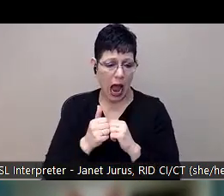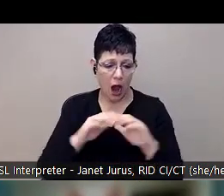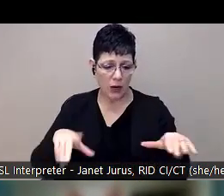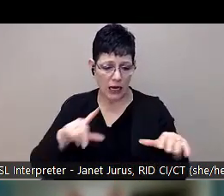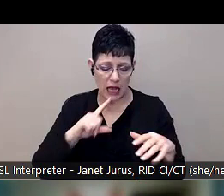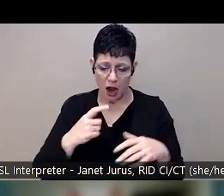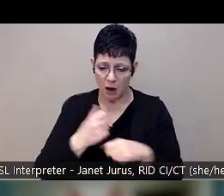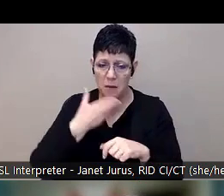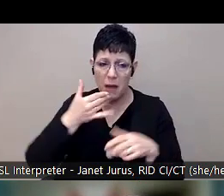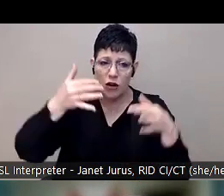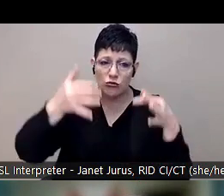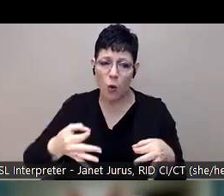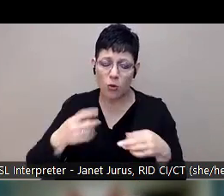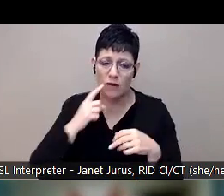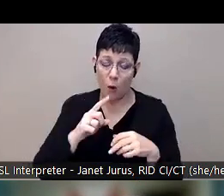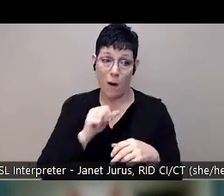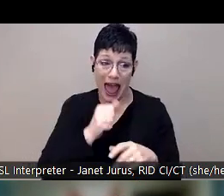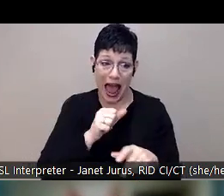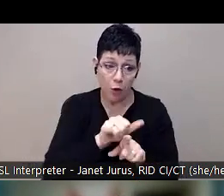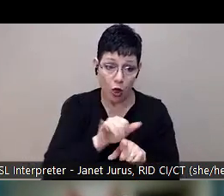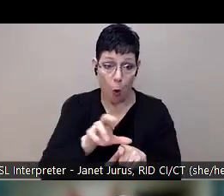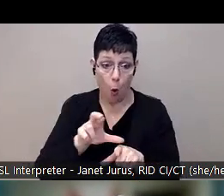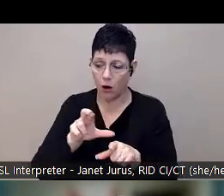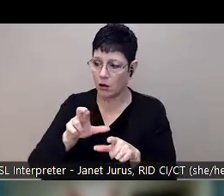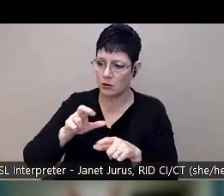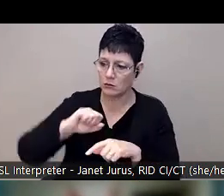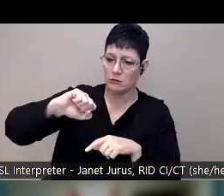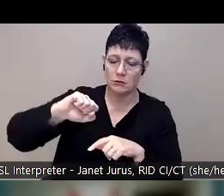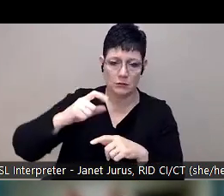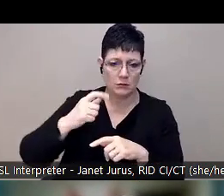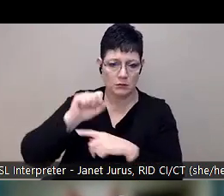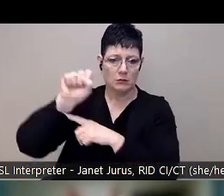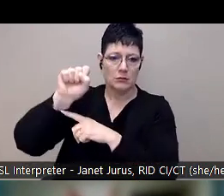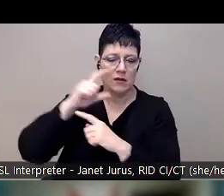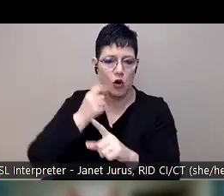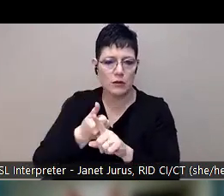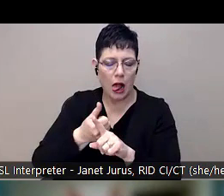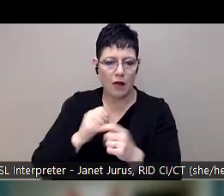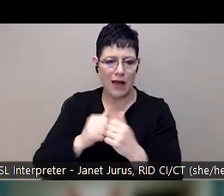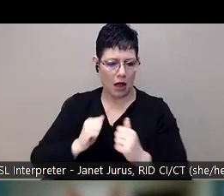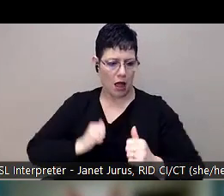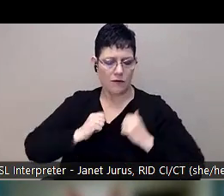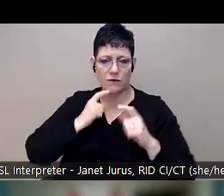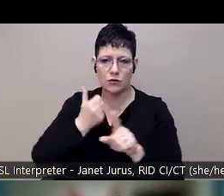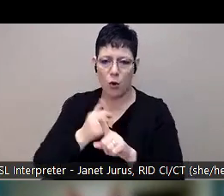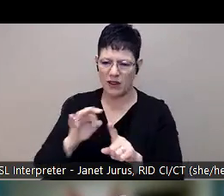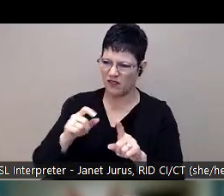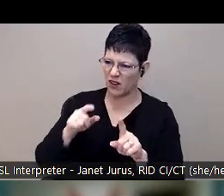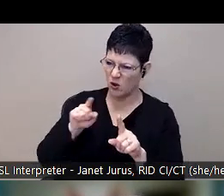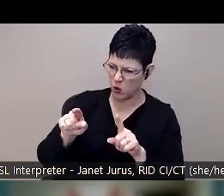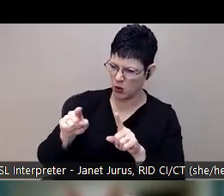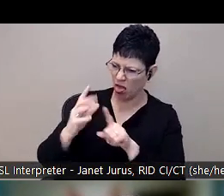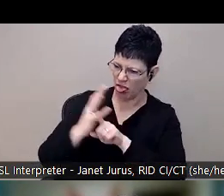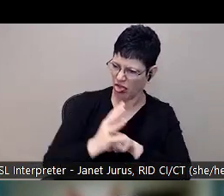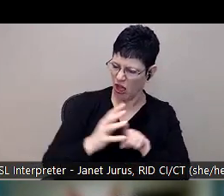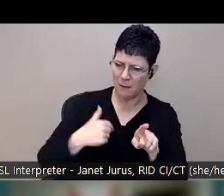a better classroom. We talked about boundaries. How do we set boundaries? How do we advocate for ourselves? What do I do if someone's making me feel unsafe? Because that's not